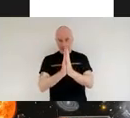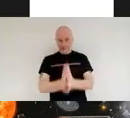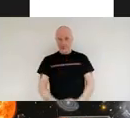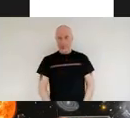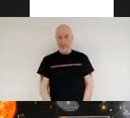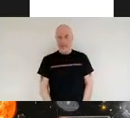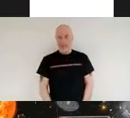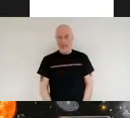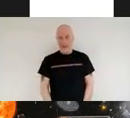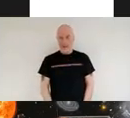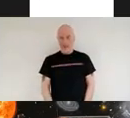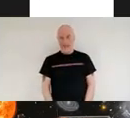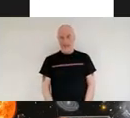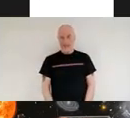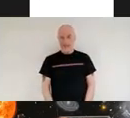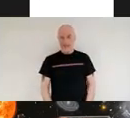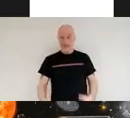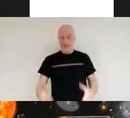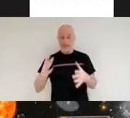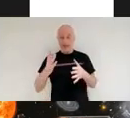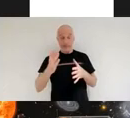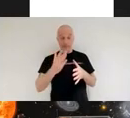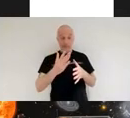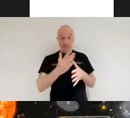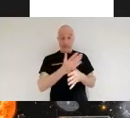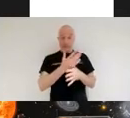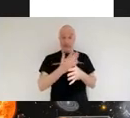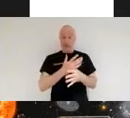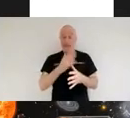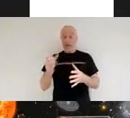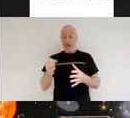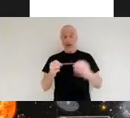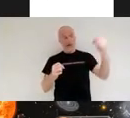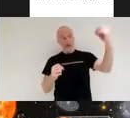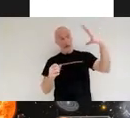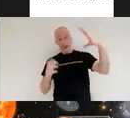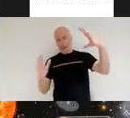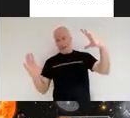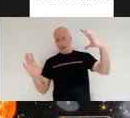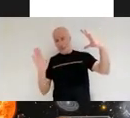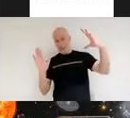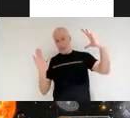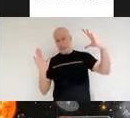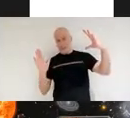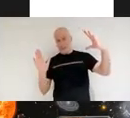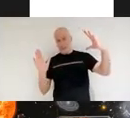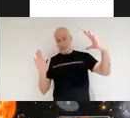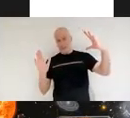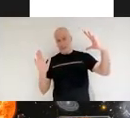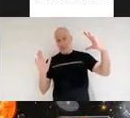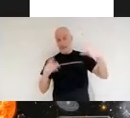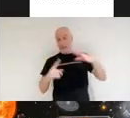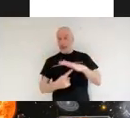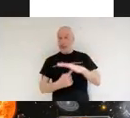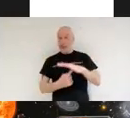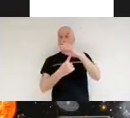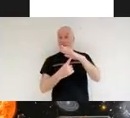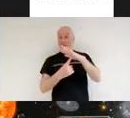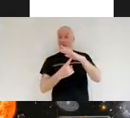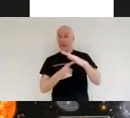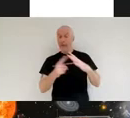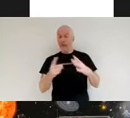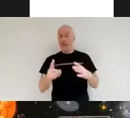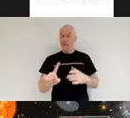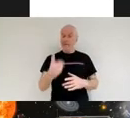initially the sun shield deployed and that was the most important part of this it was key that the sun